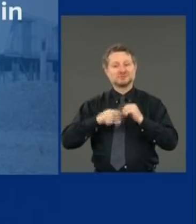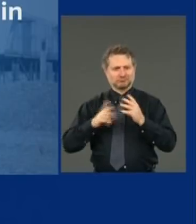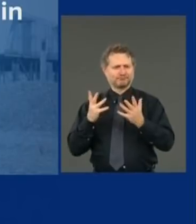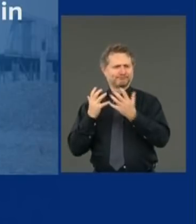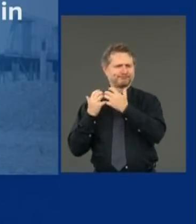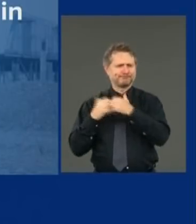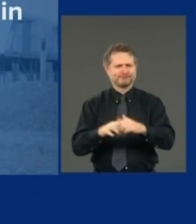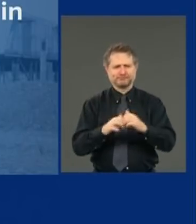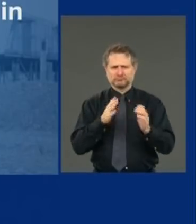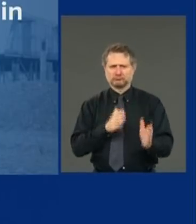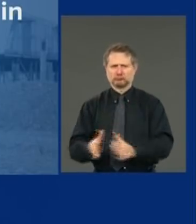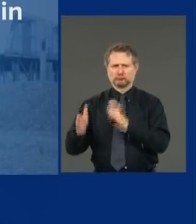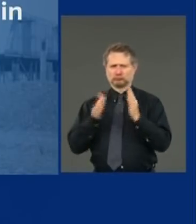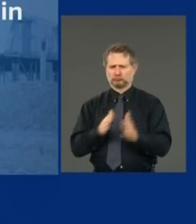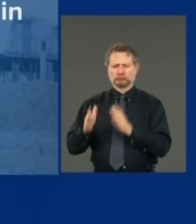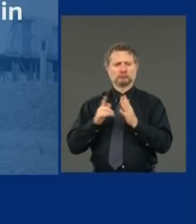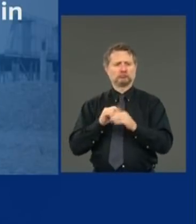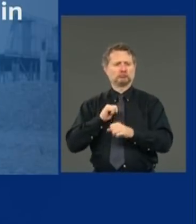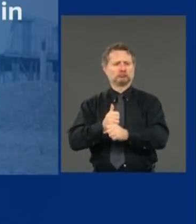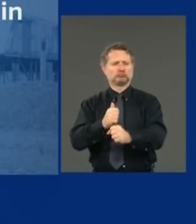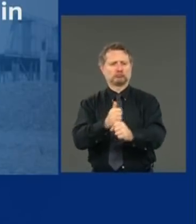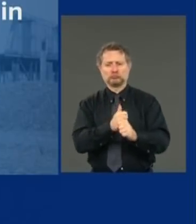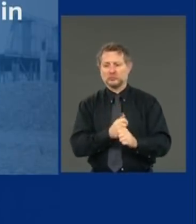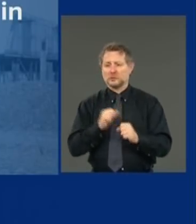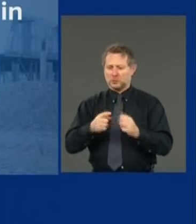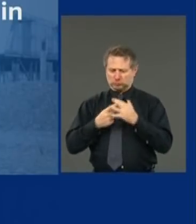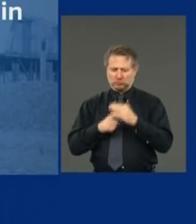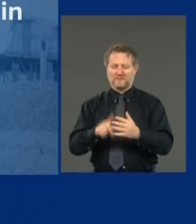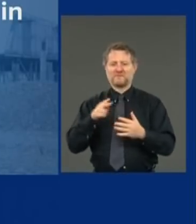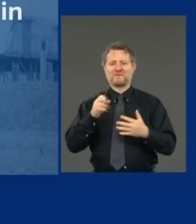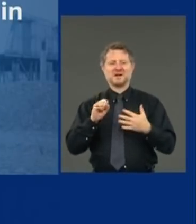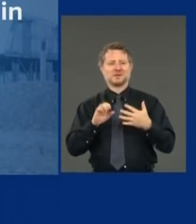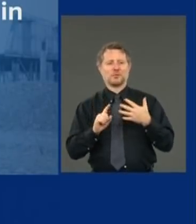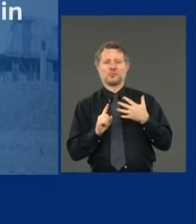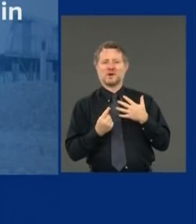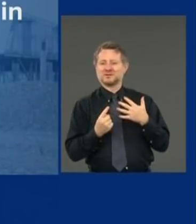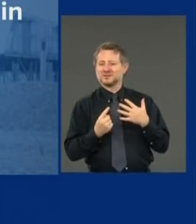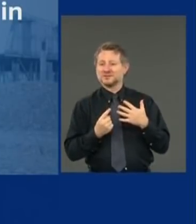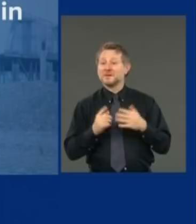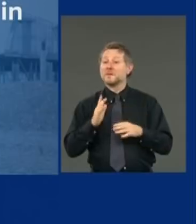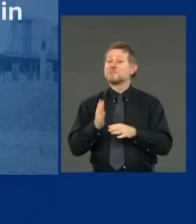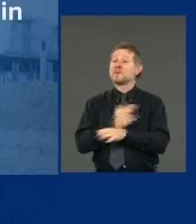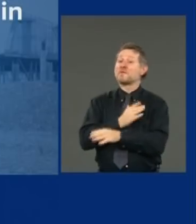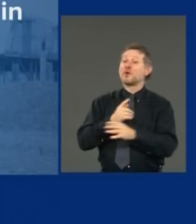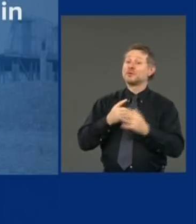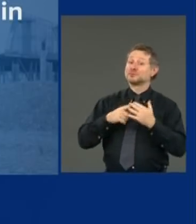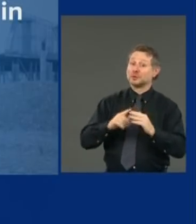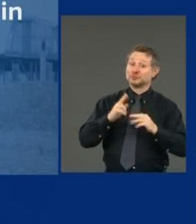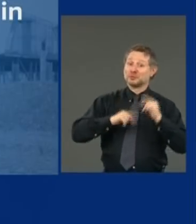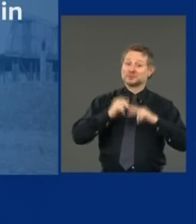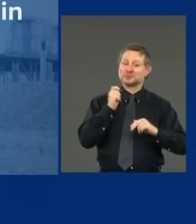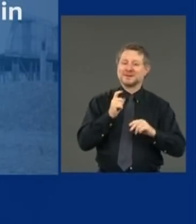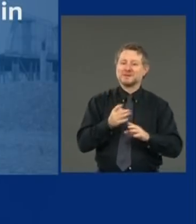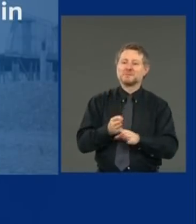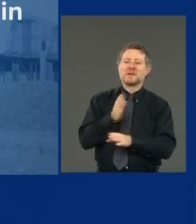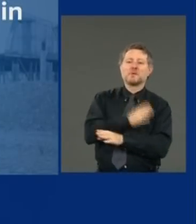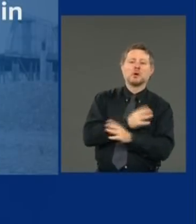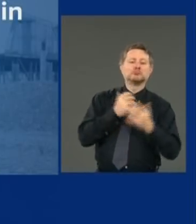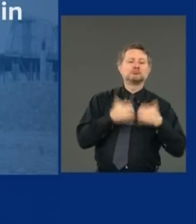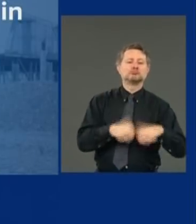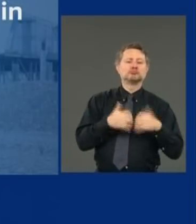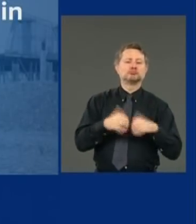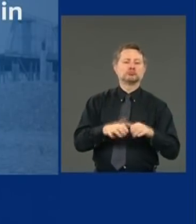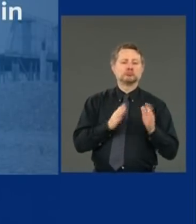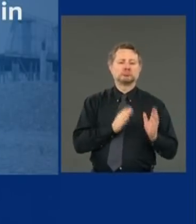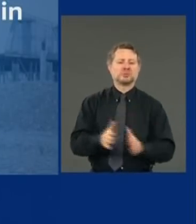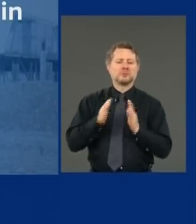Phase one construction begins. Before you can begin construction, have to have staged the construction. The materials